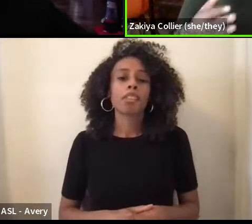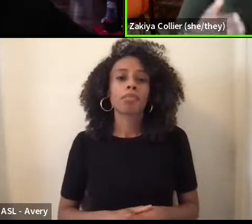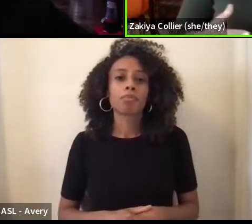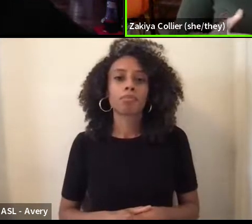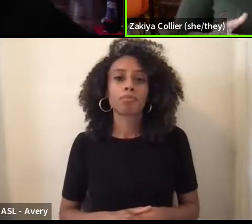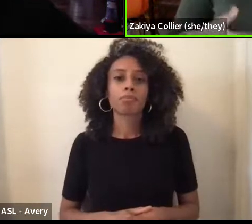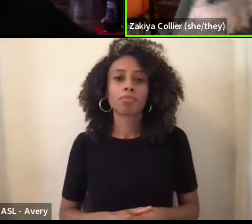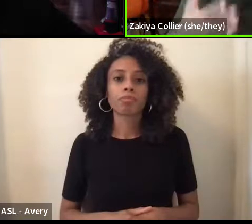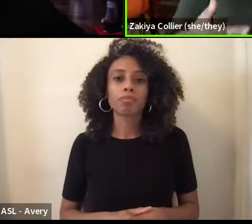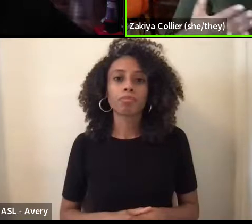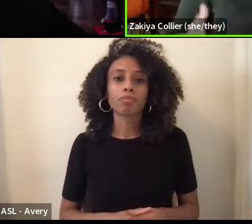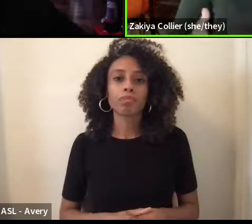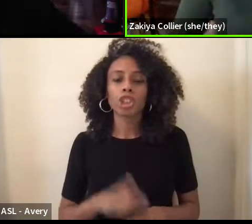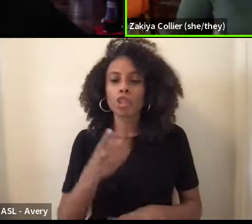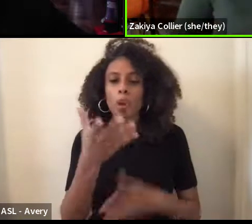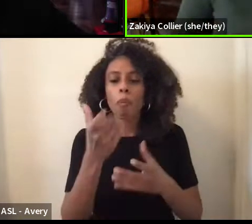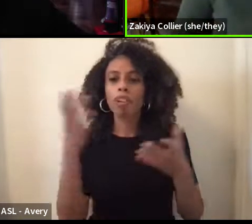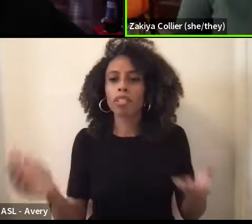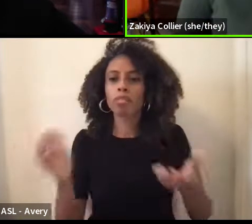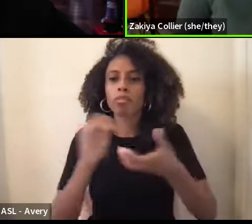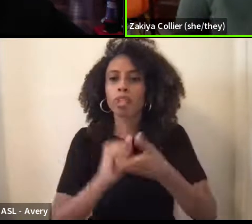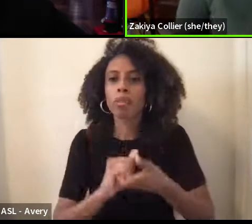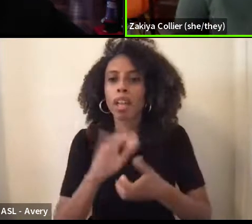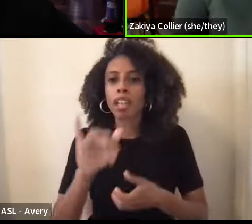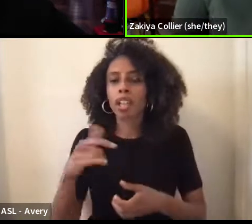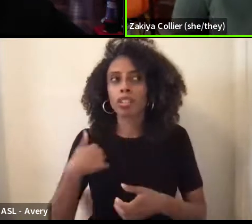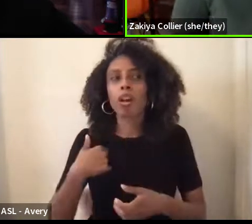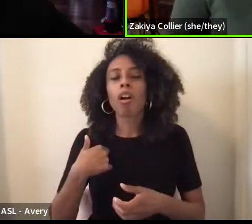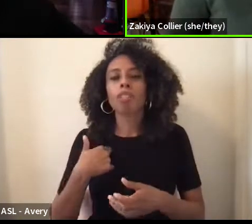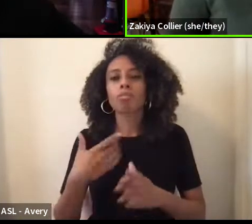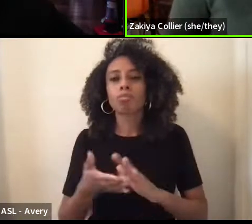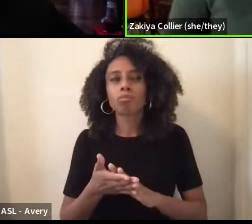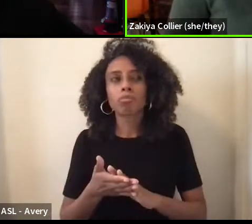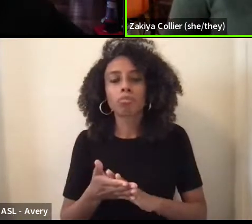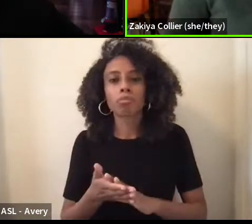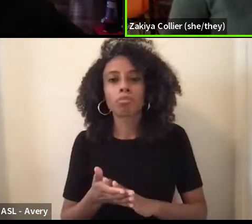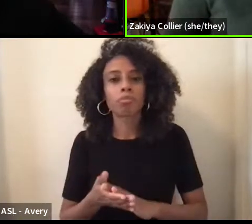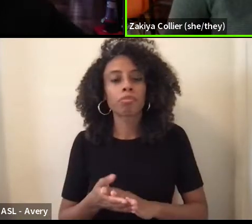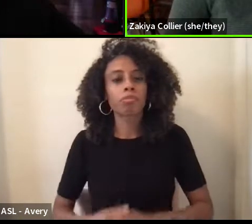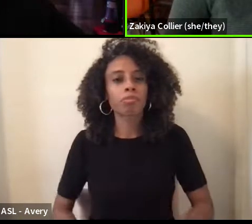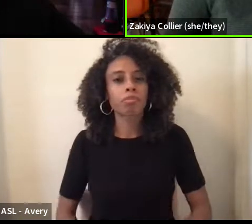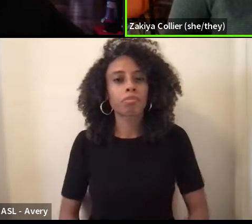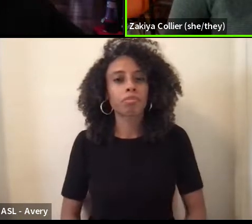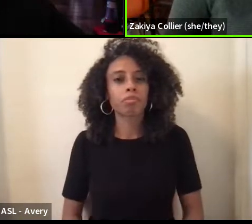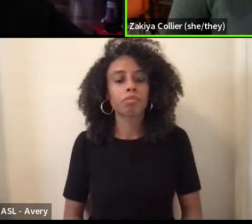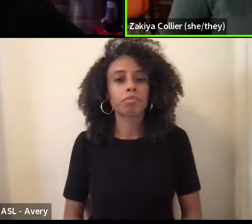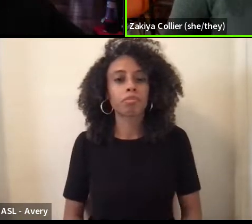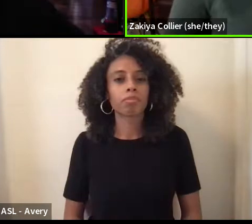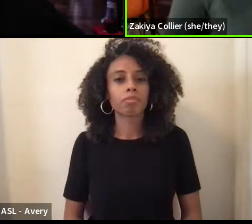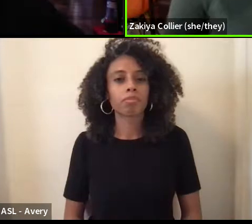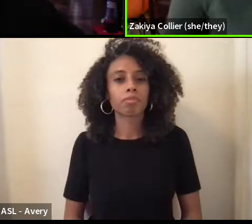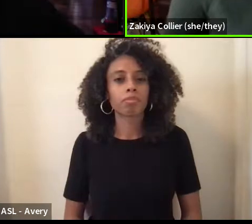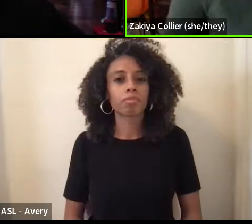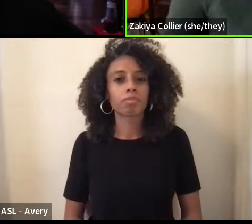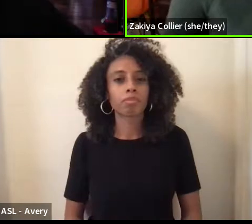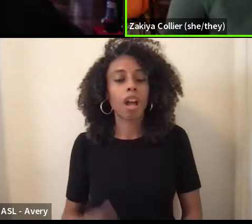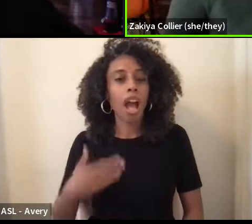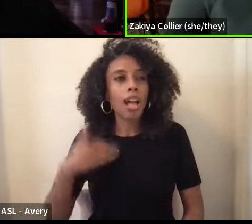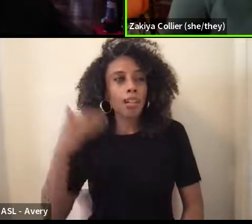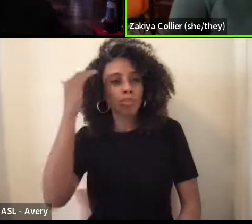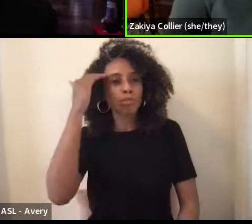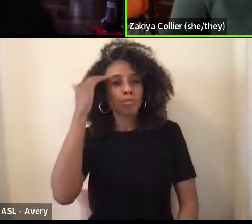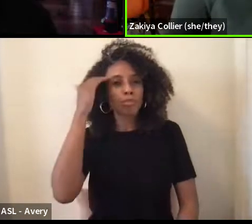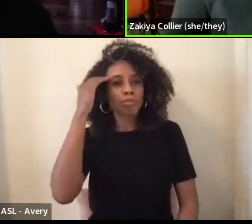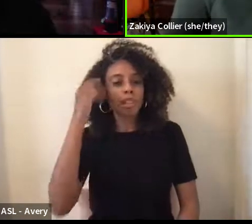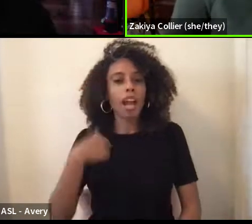put that together. so at that point I became aware of, um, of the power of,